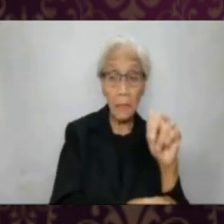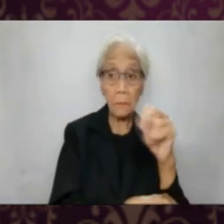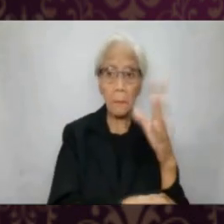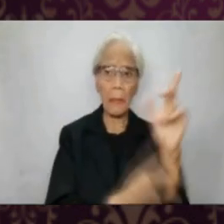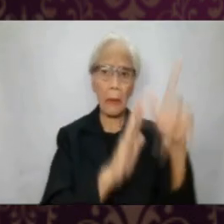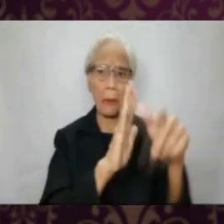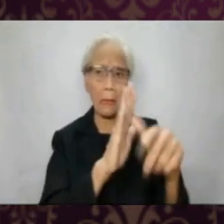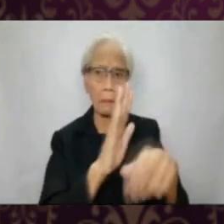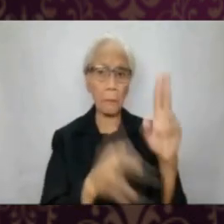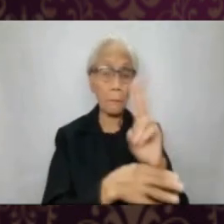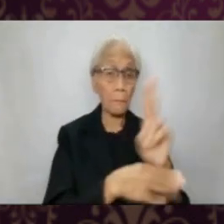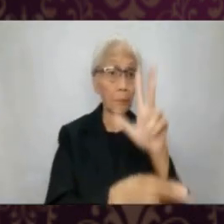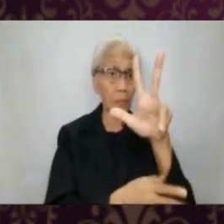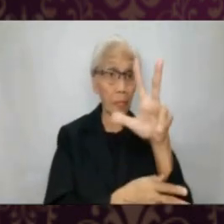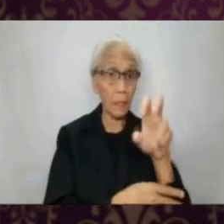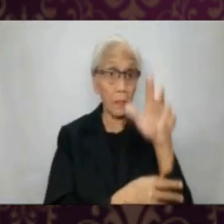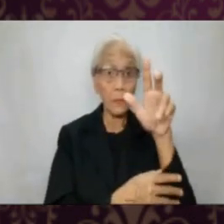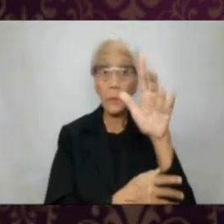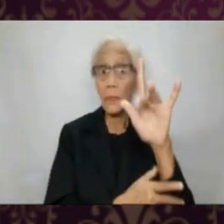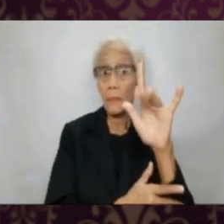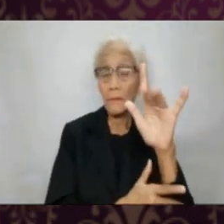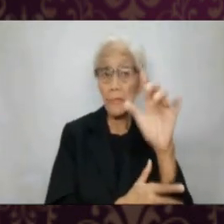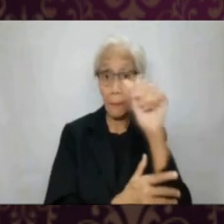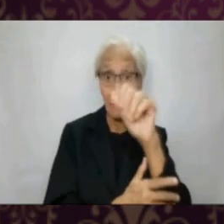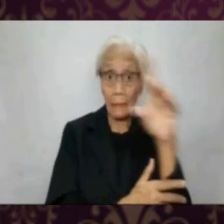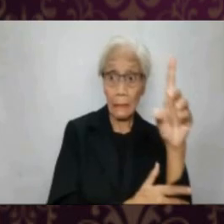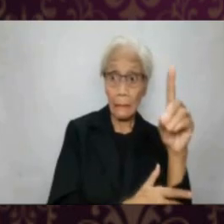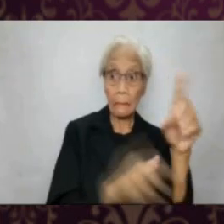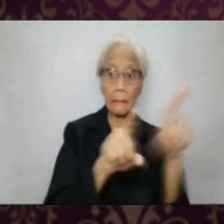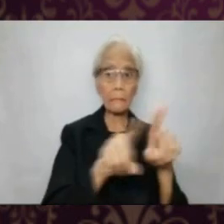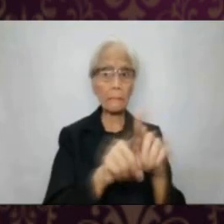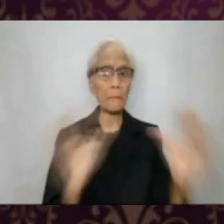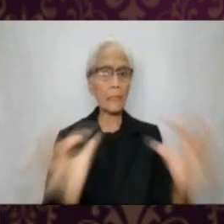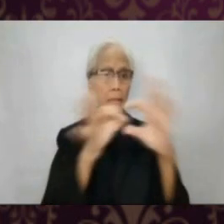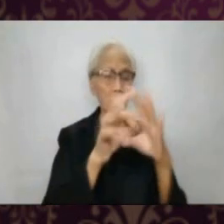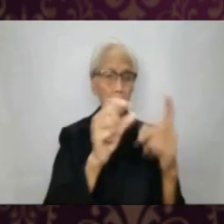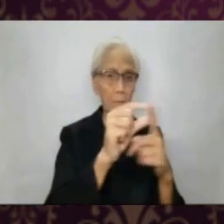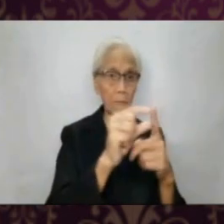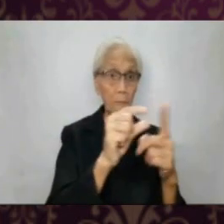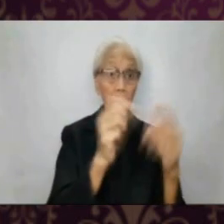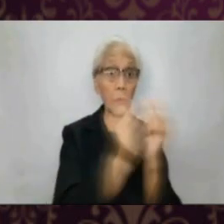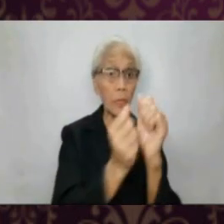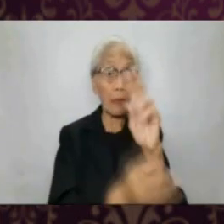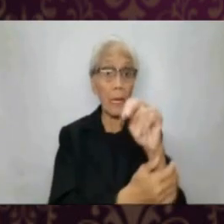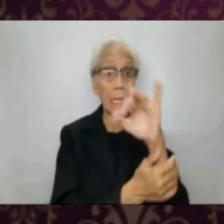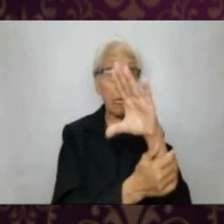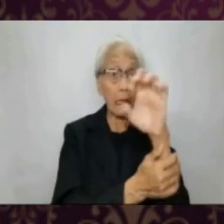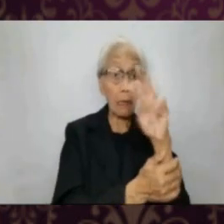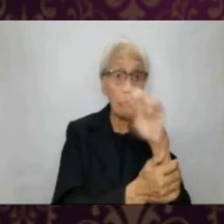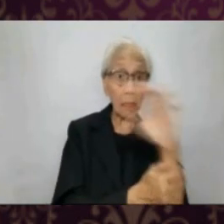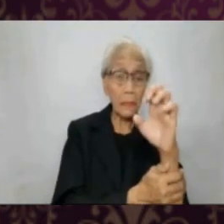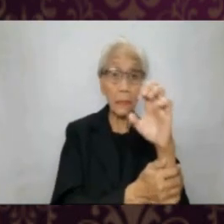of the apostle John and was later used in 325 AD as a binding